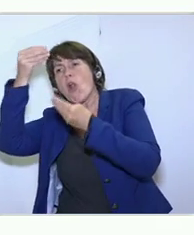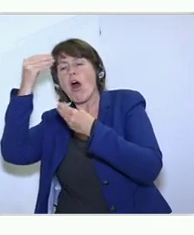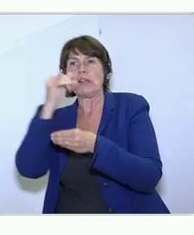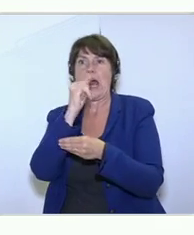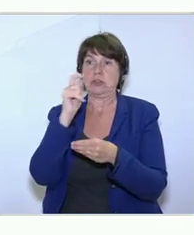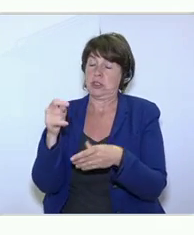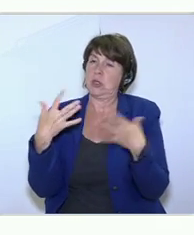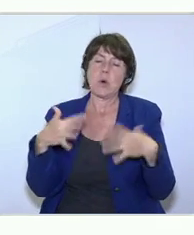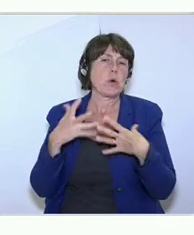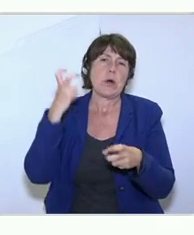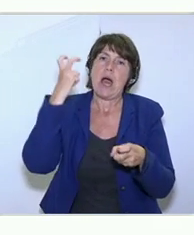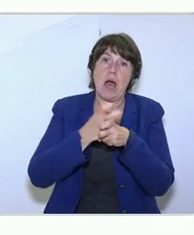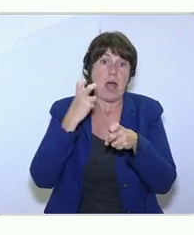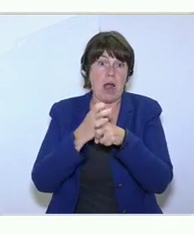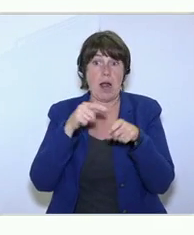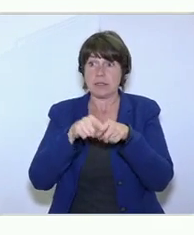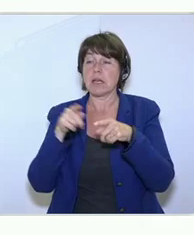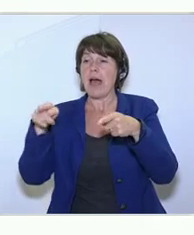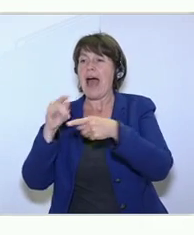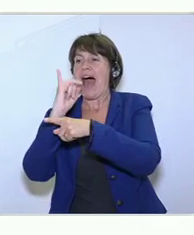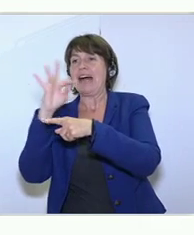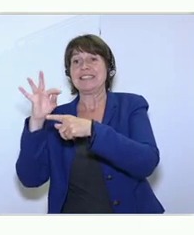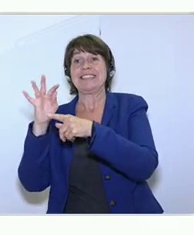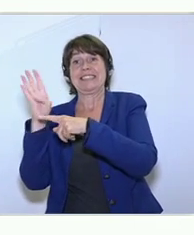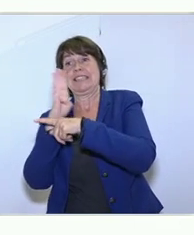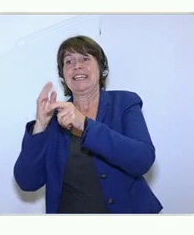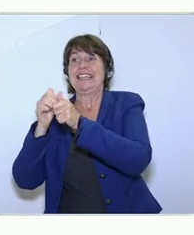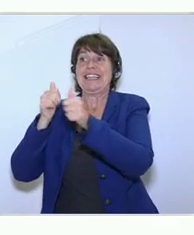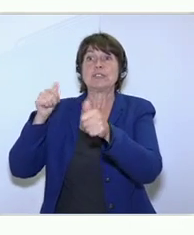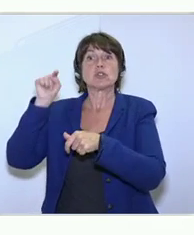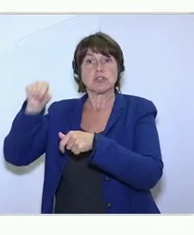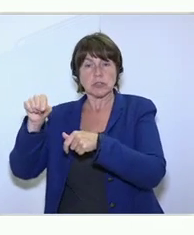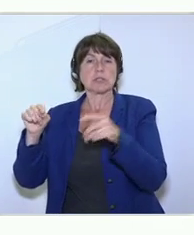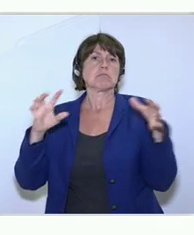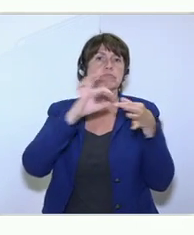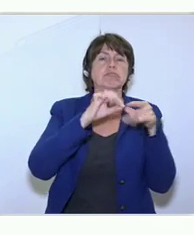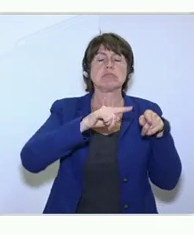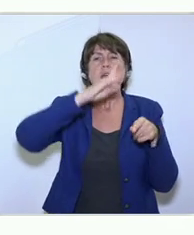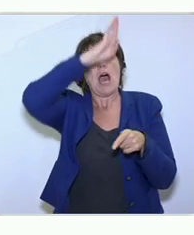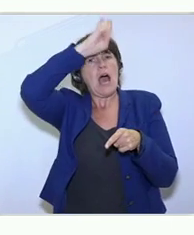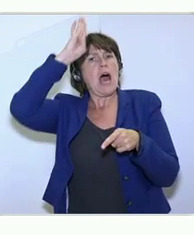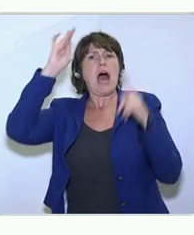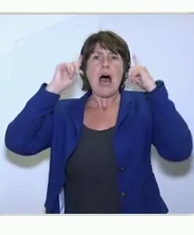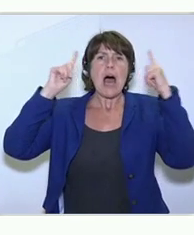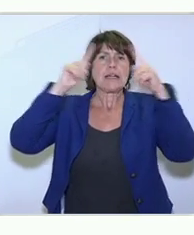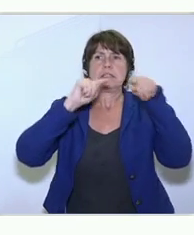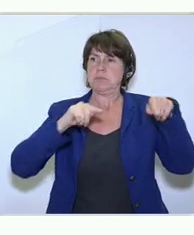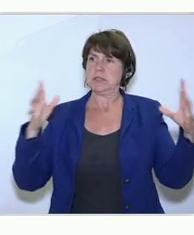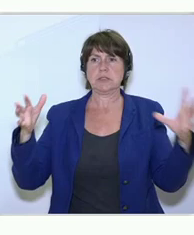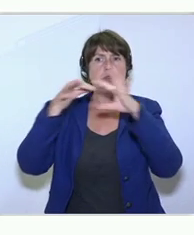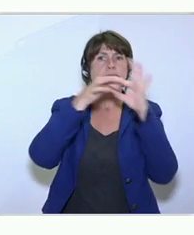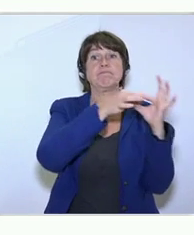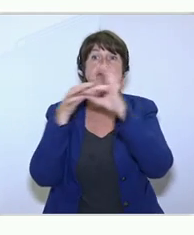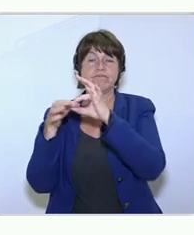for the IT industry, for the academics to keep up with those changes. I know in another life, I'm Vice Chairman of the of